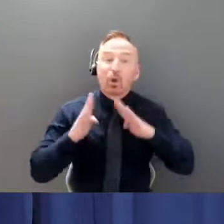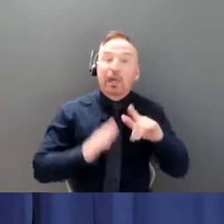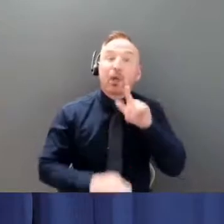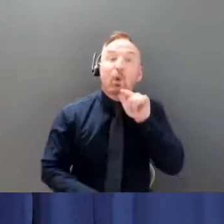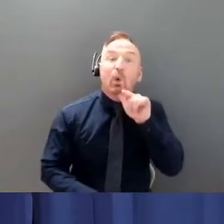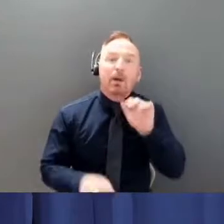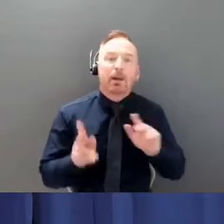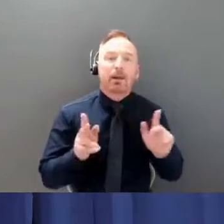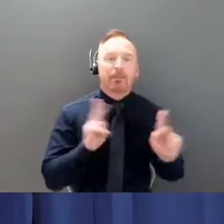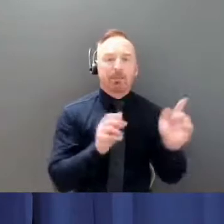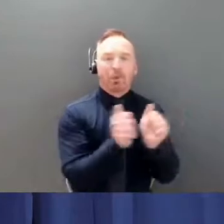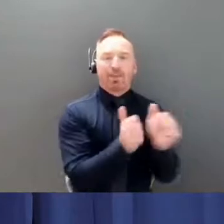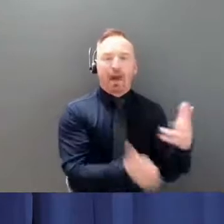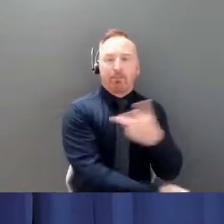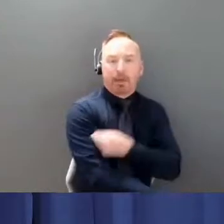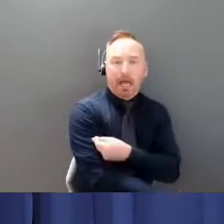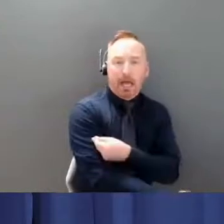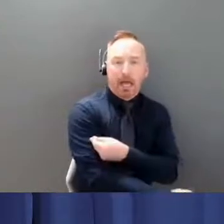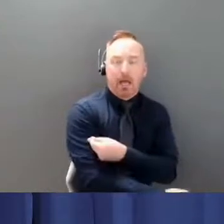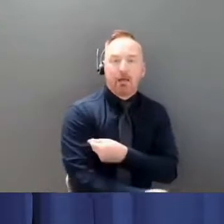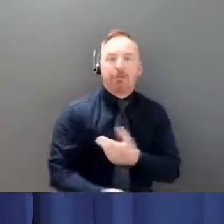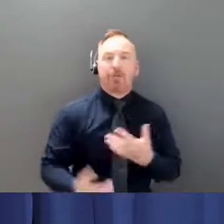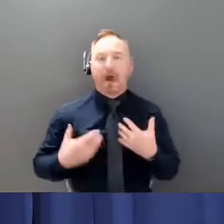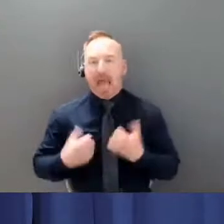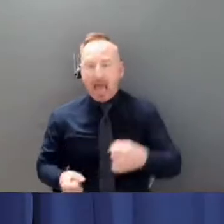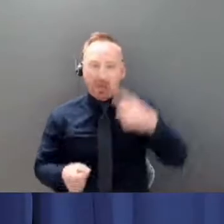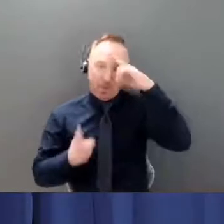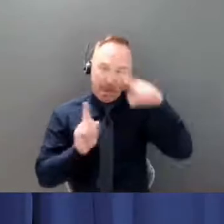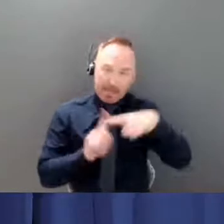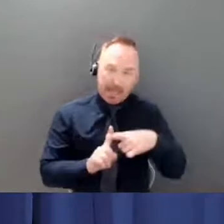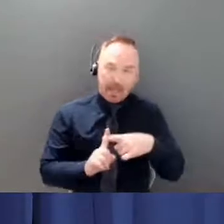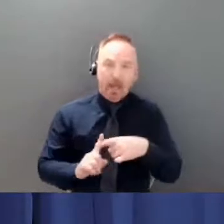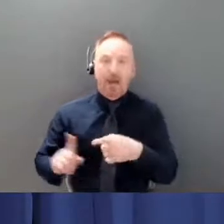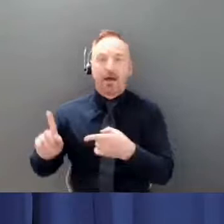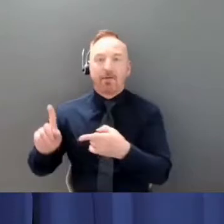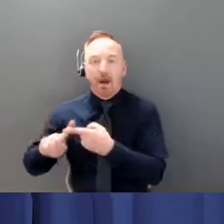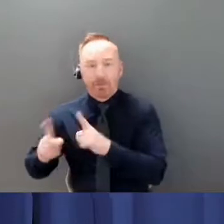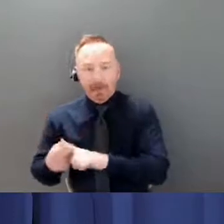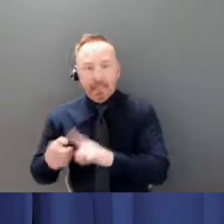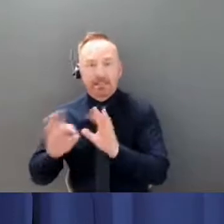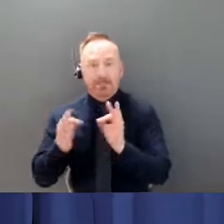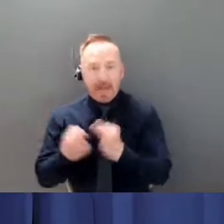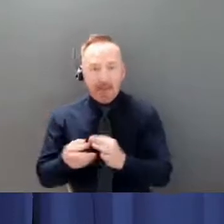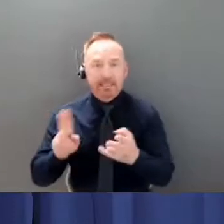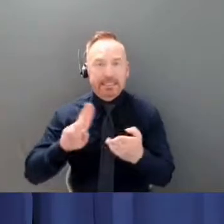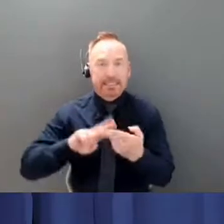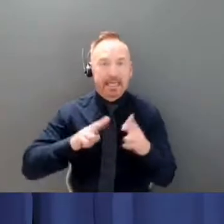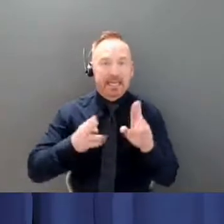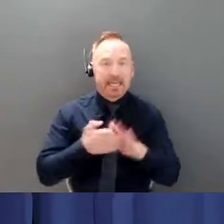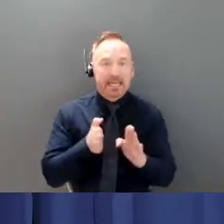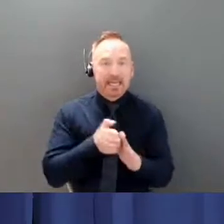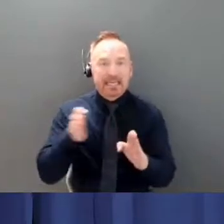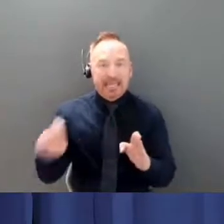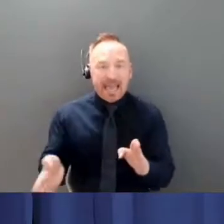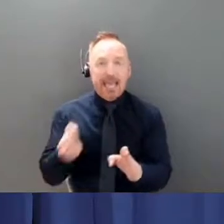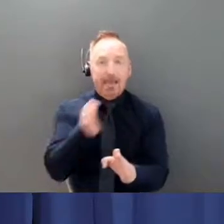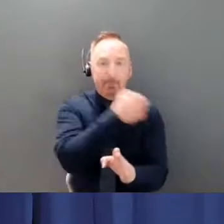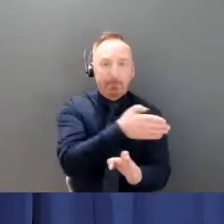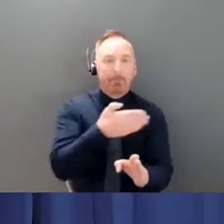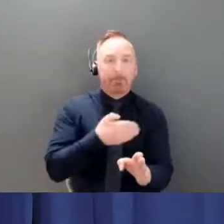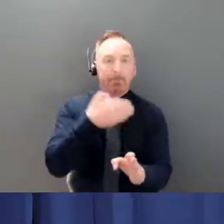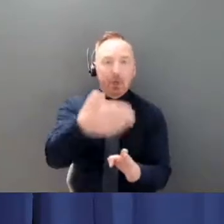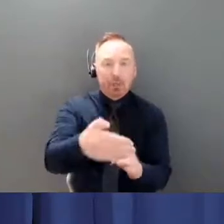friends our neighbors our colleagues and family we must self-isolate and get tested as soon as symptoms appear